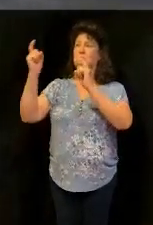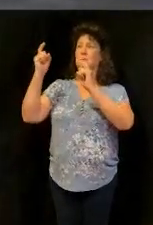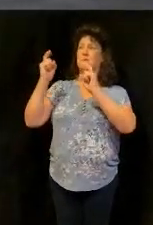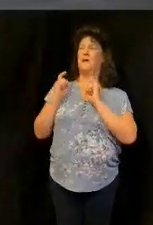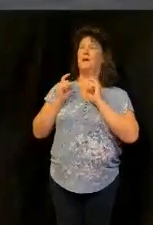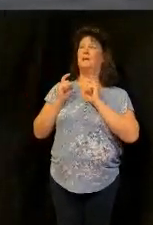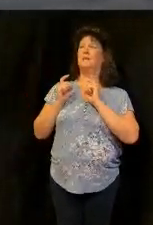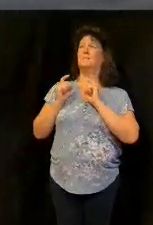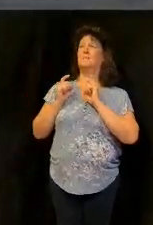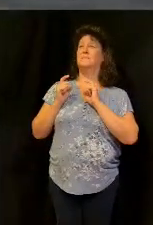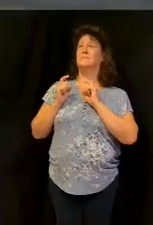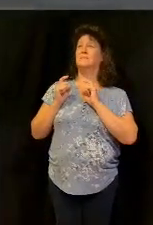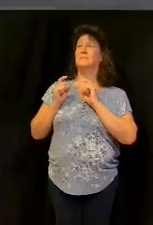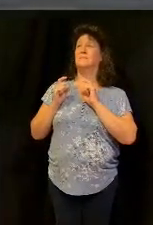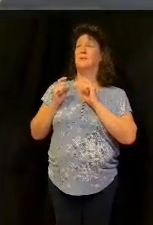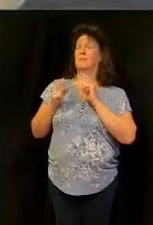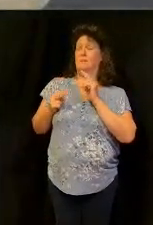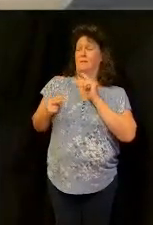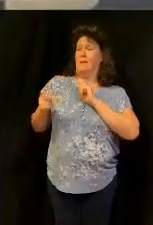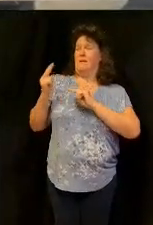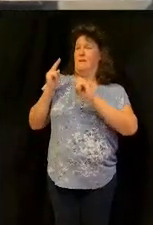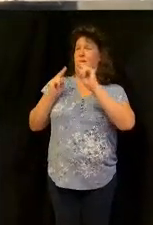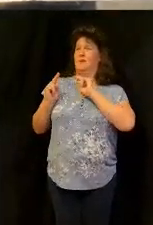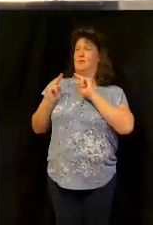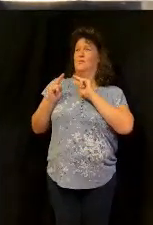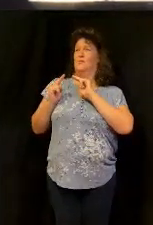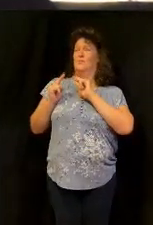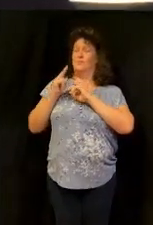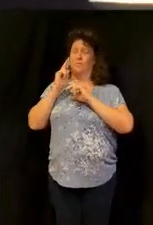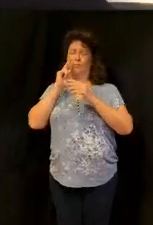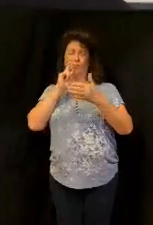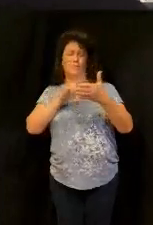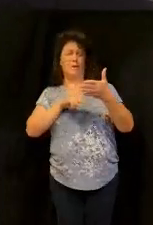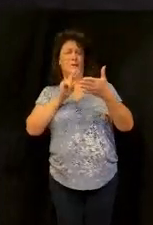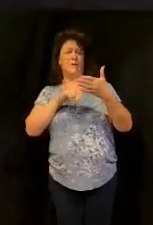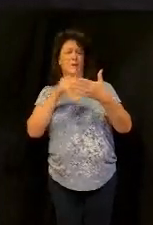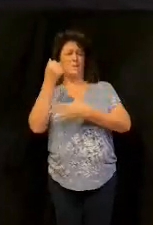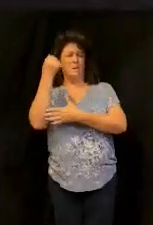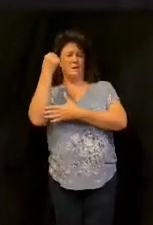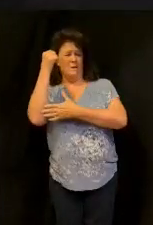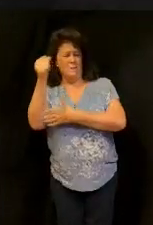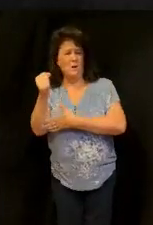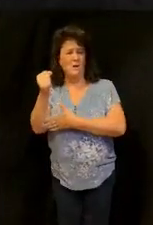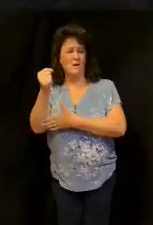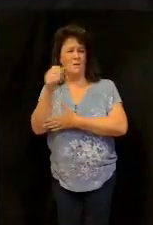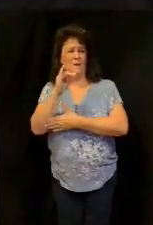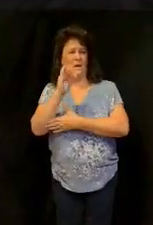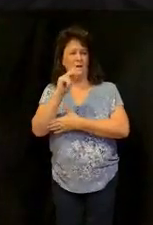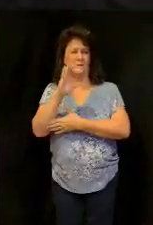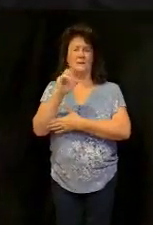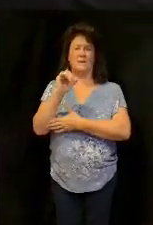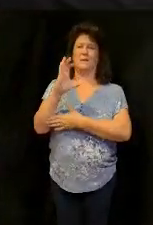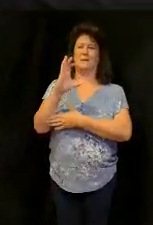provided all down through history we read about abraham we read about isaac we read about jacob we read about lord